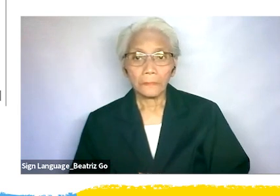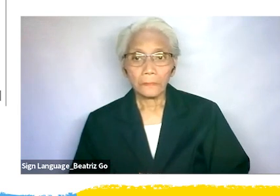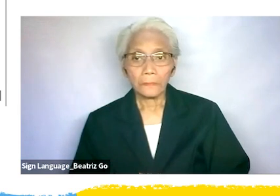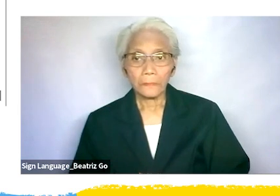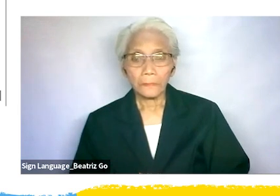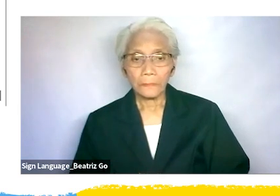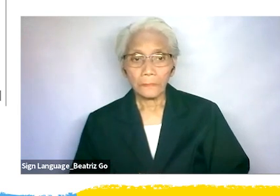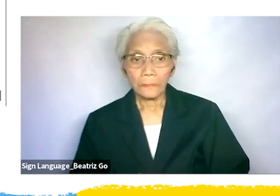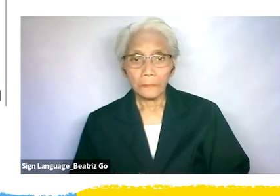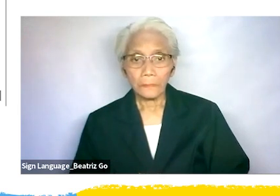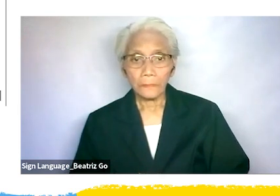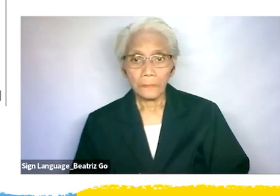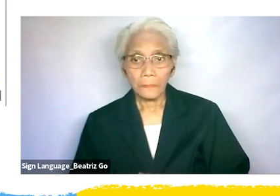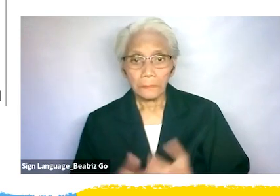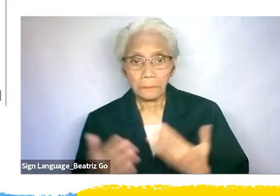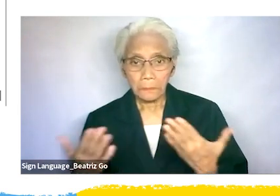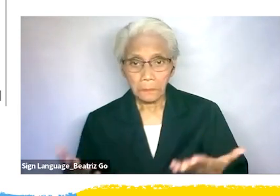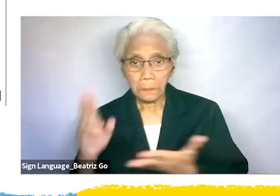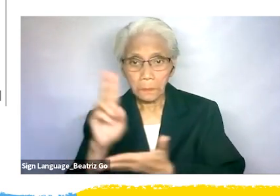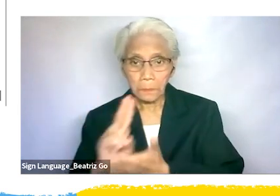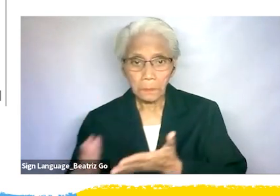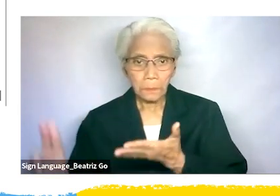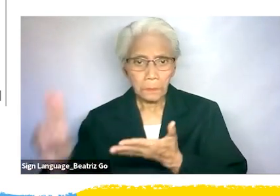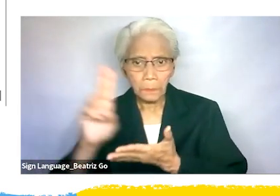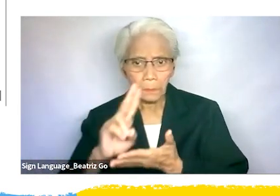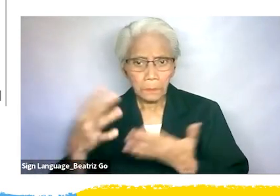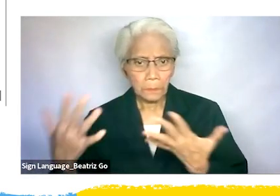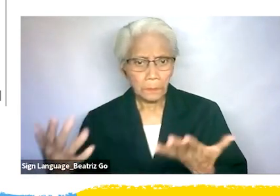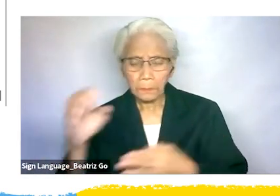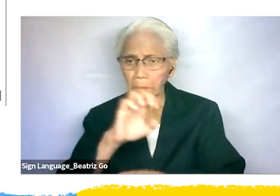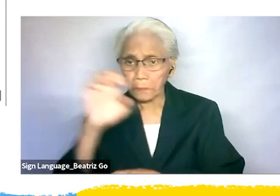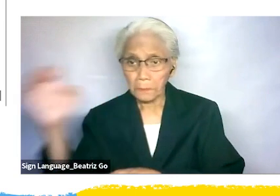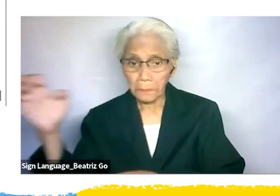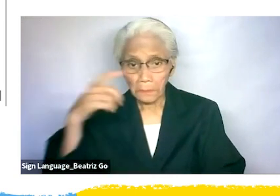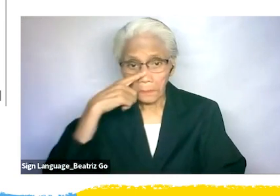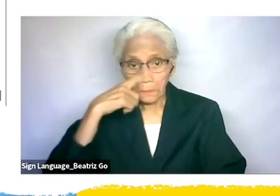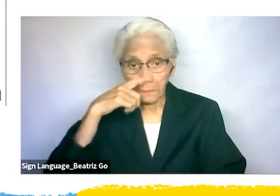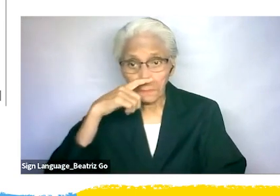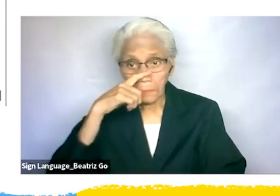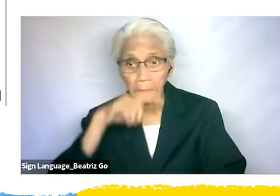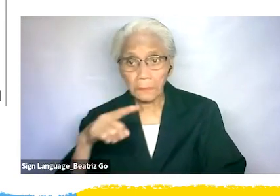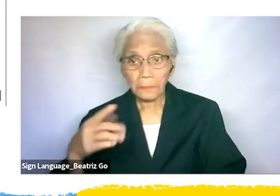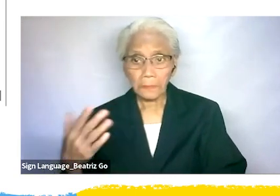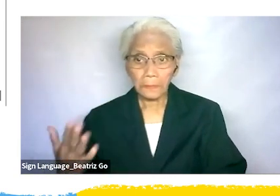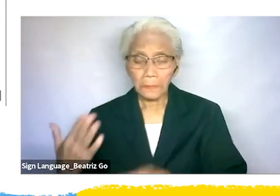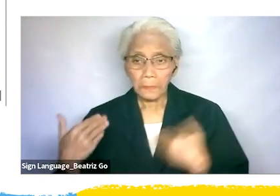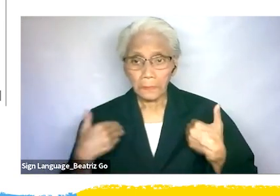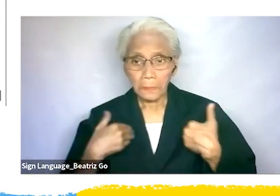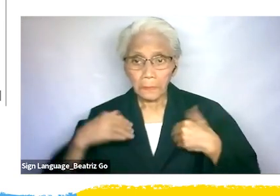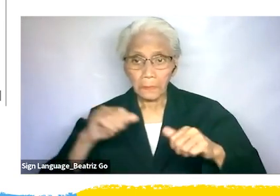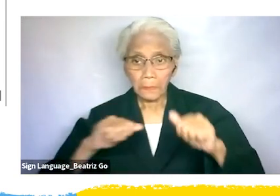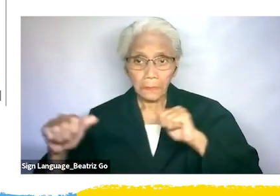education education in a experience difficulty in accessing public